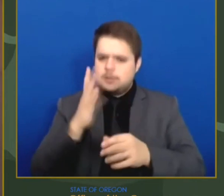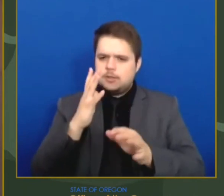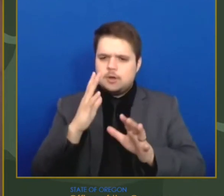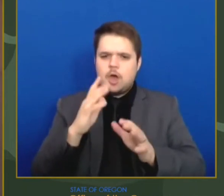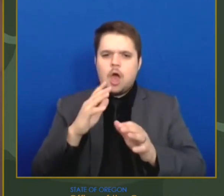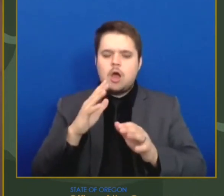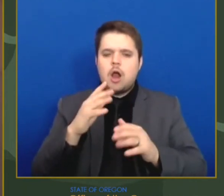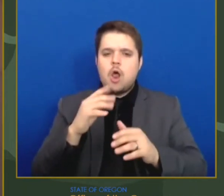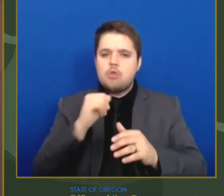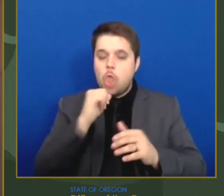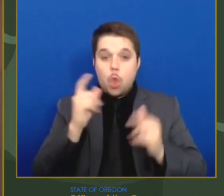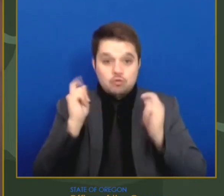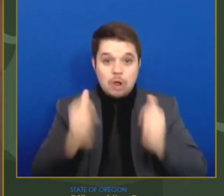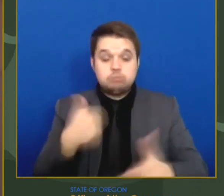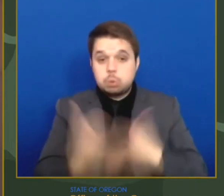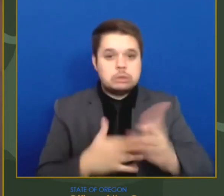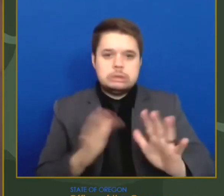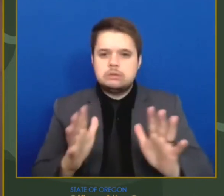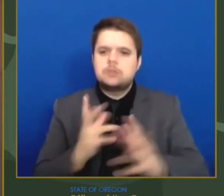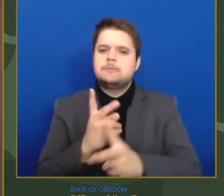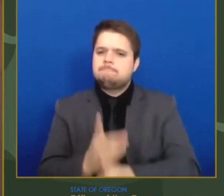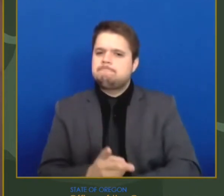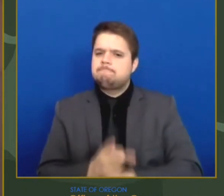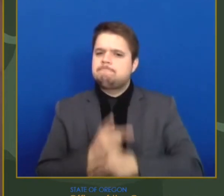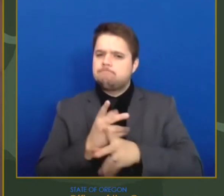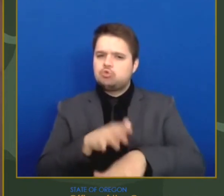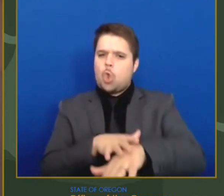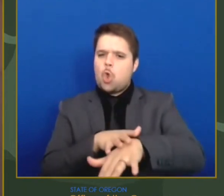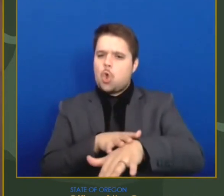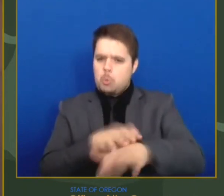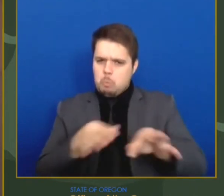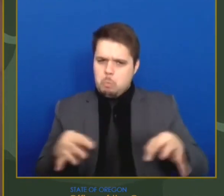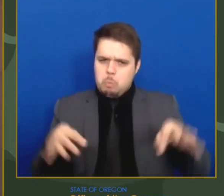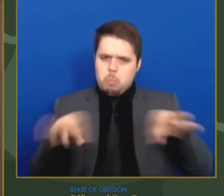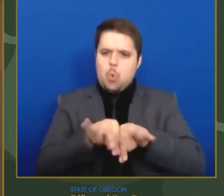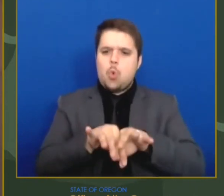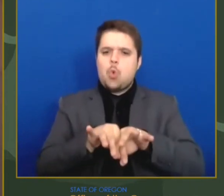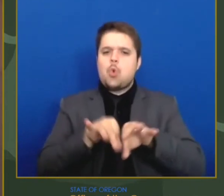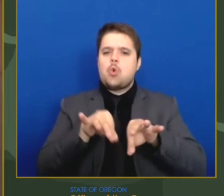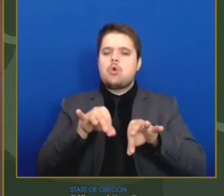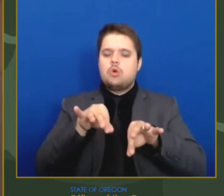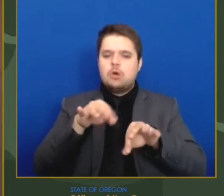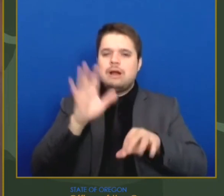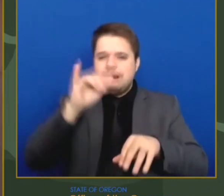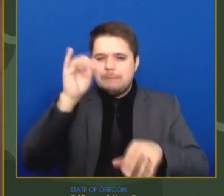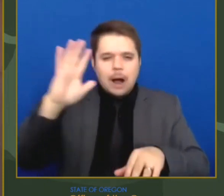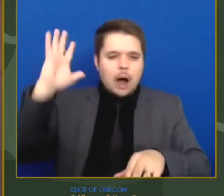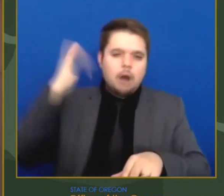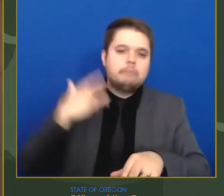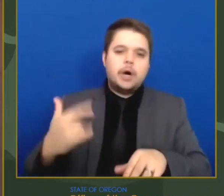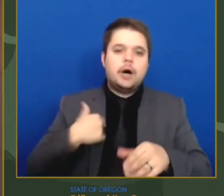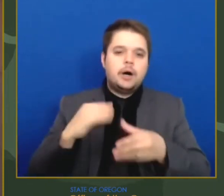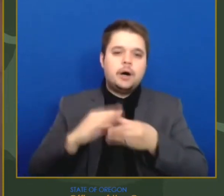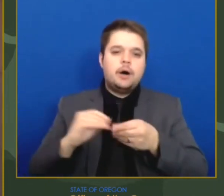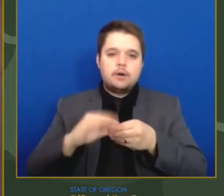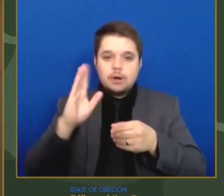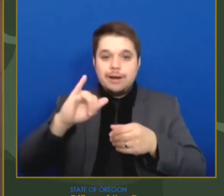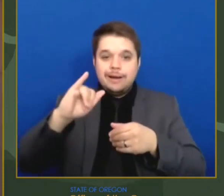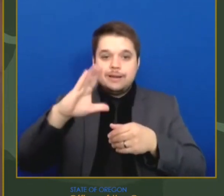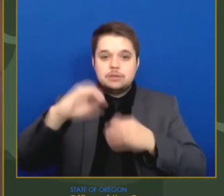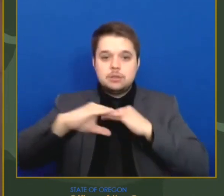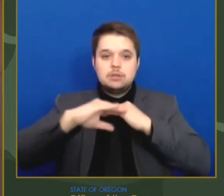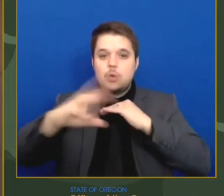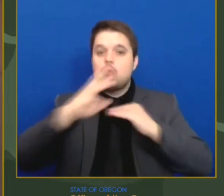have come so far with counties across the state entering lower risk levels and reopening businesses and